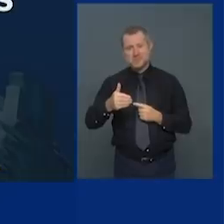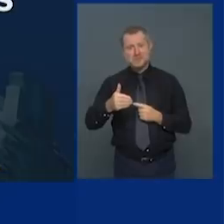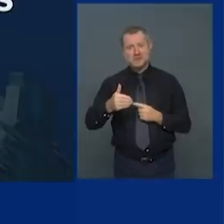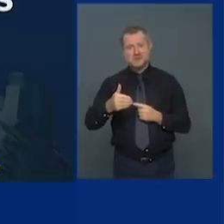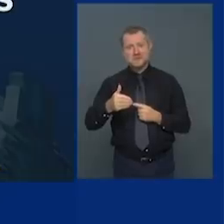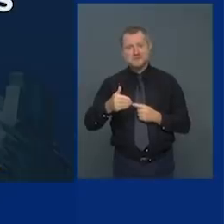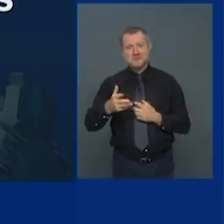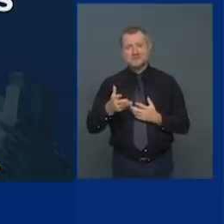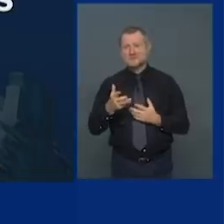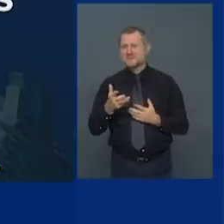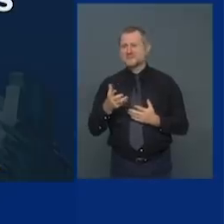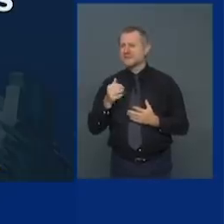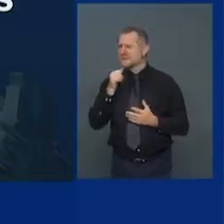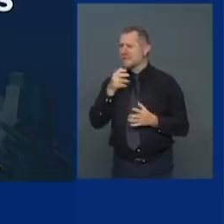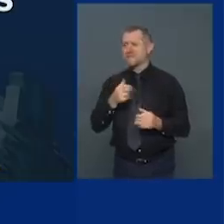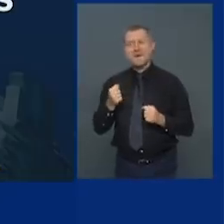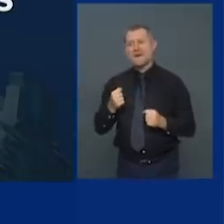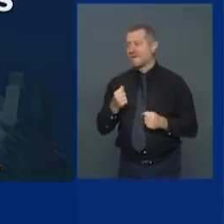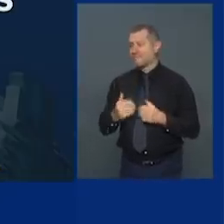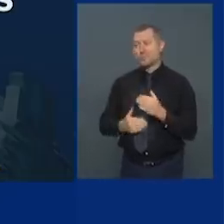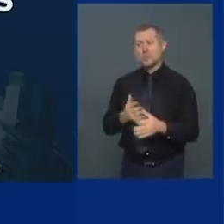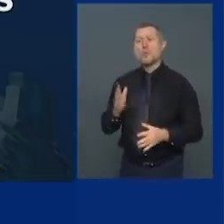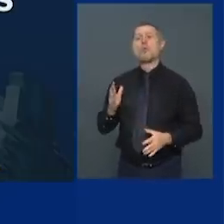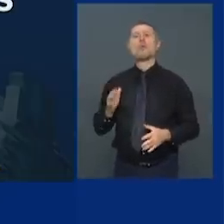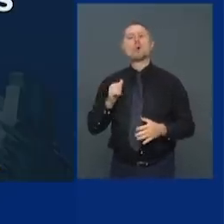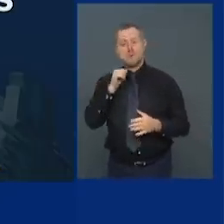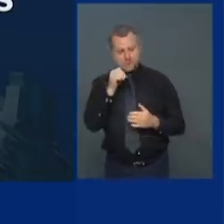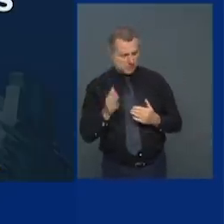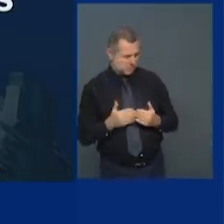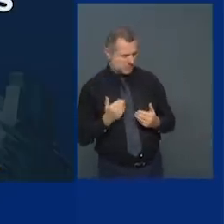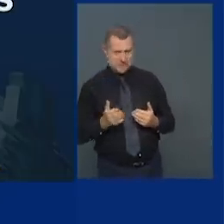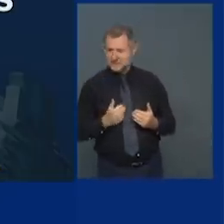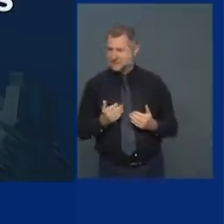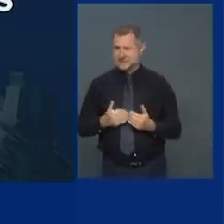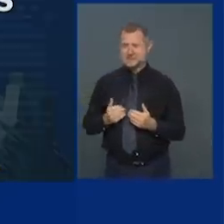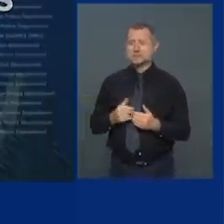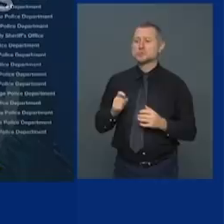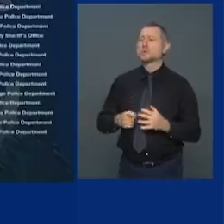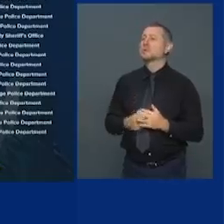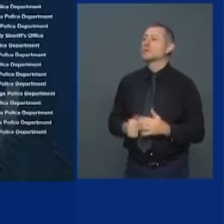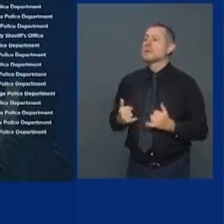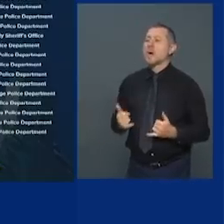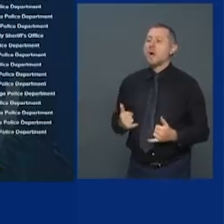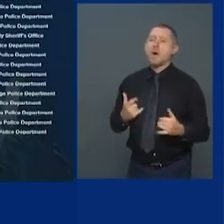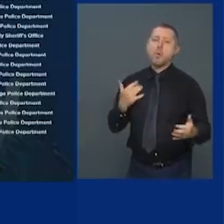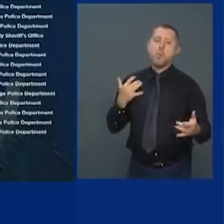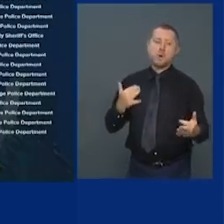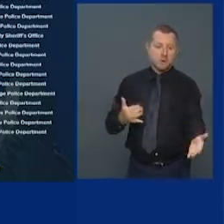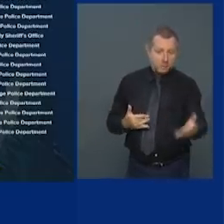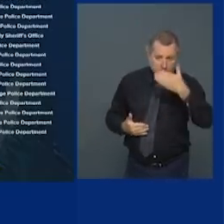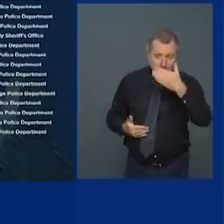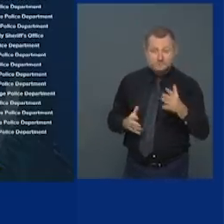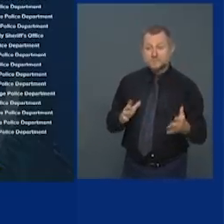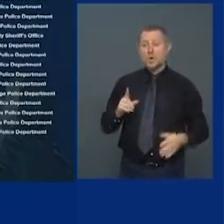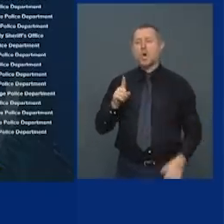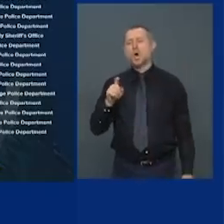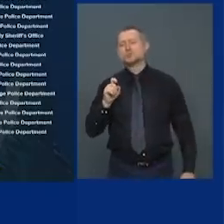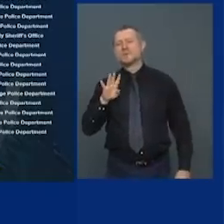fast process and it's not an easy process so you should start doing it now 146 jurisdictions in New York State